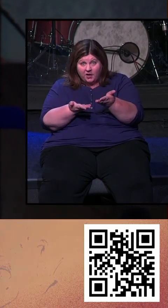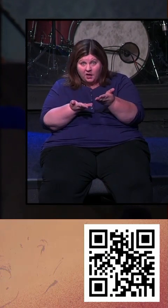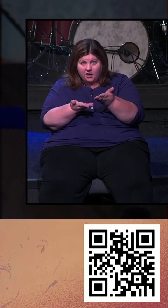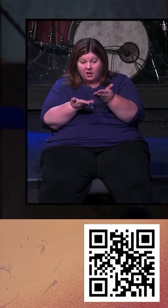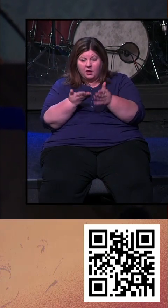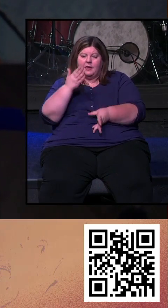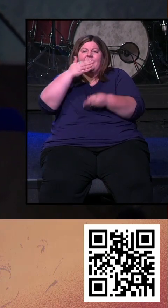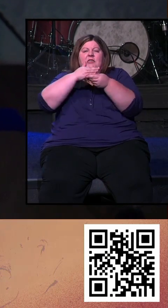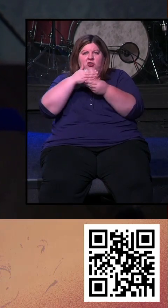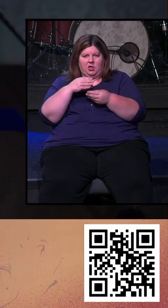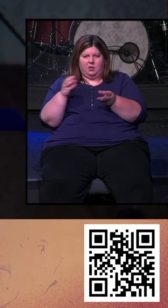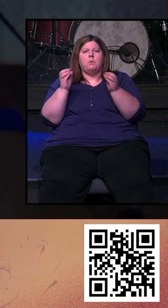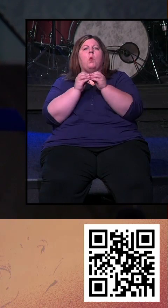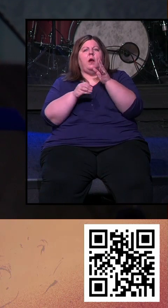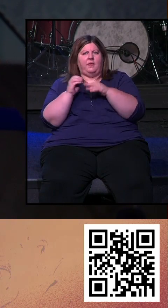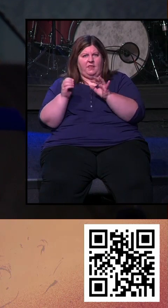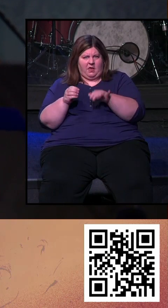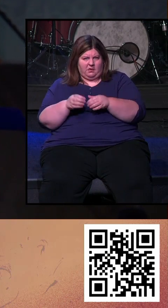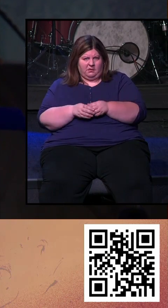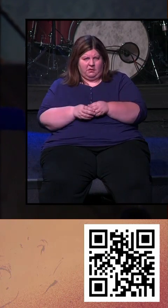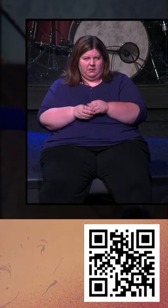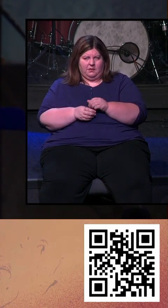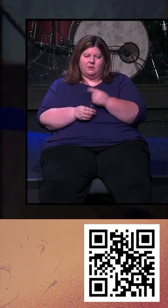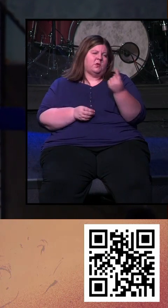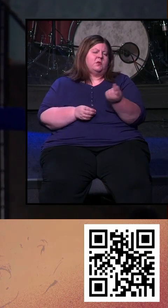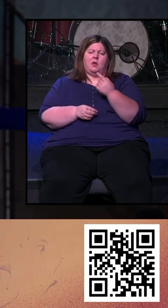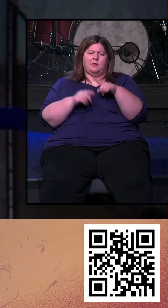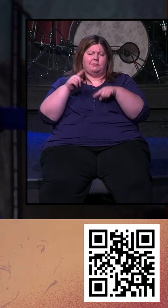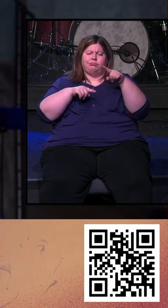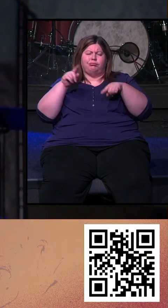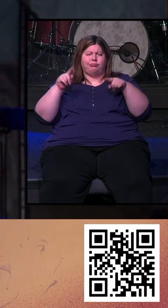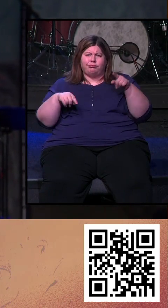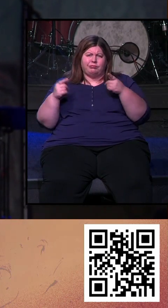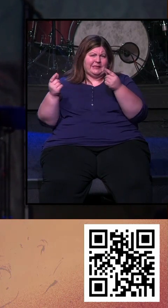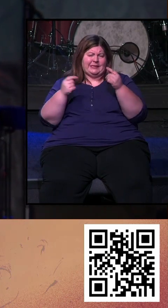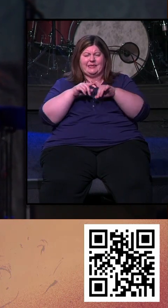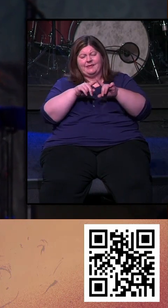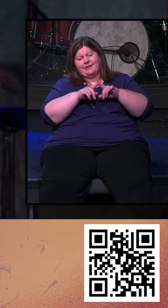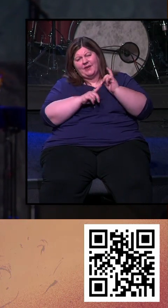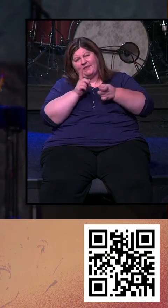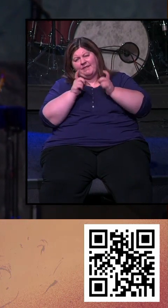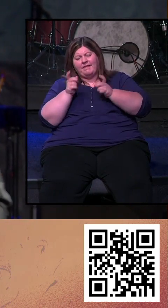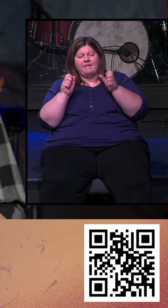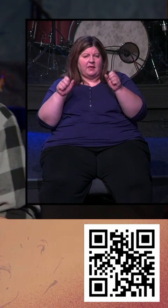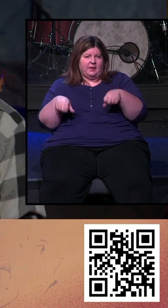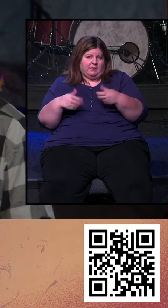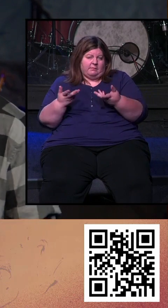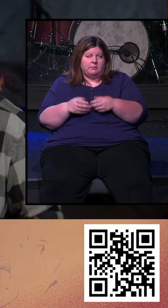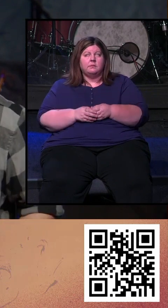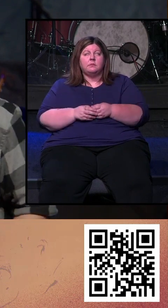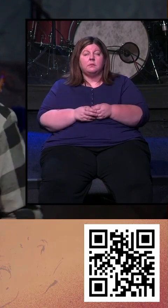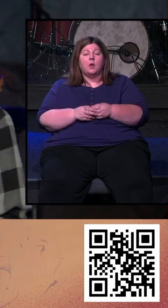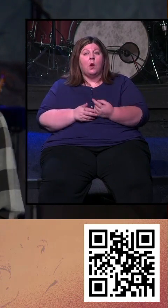offering, is above and beyond that. And so there's always a variety of different things that we could do or give on top of that for offerings.